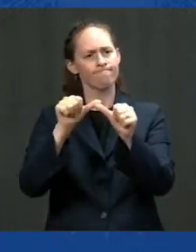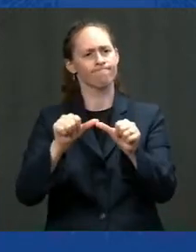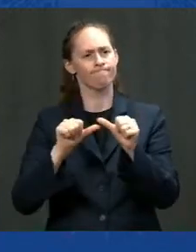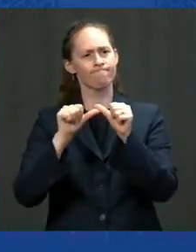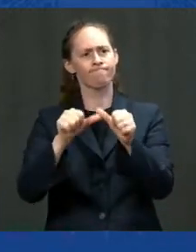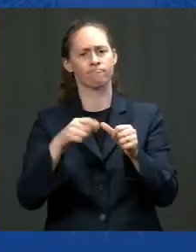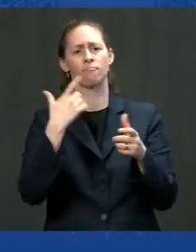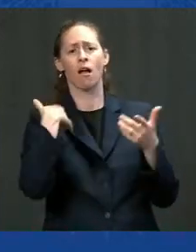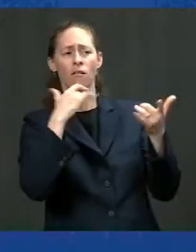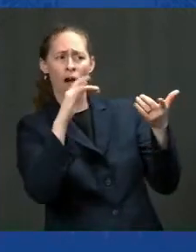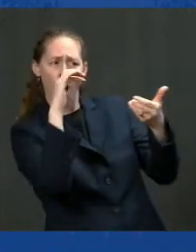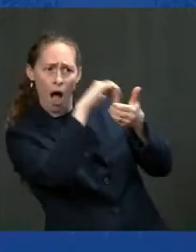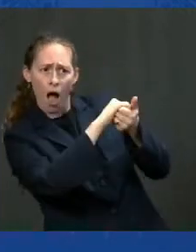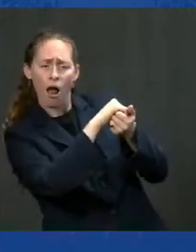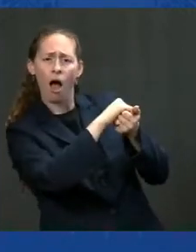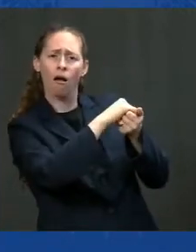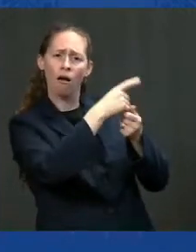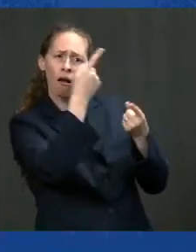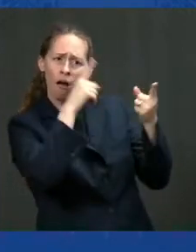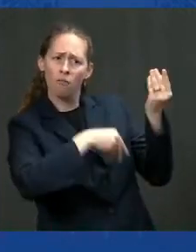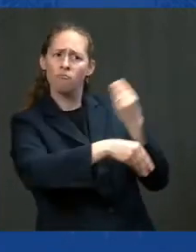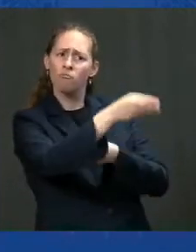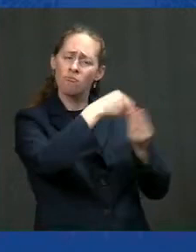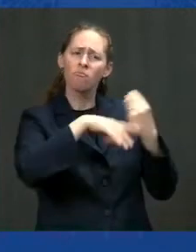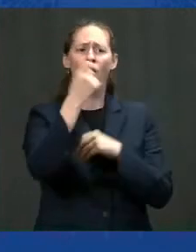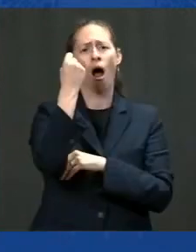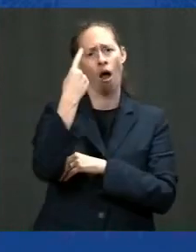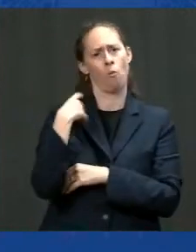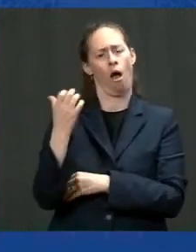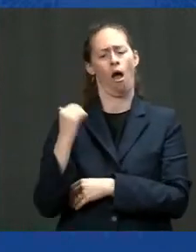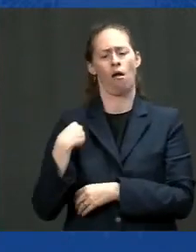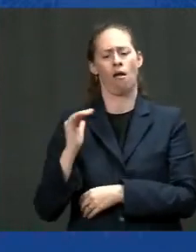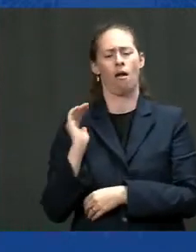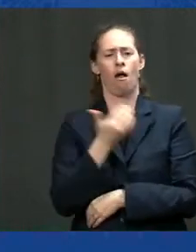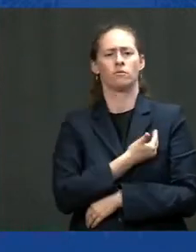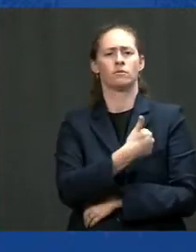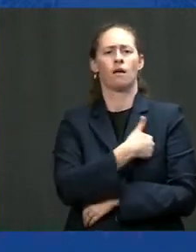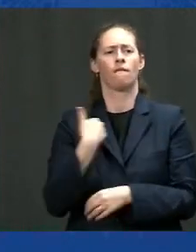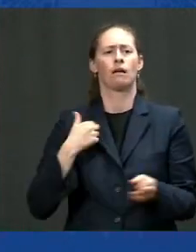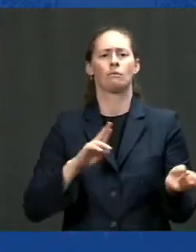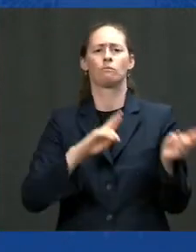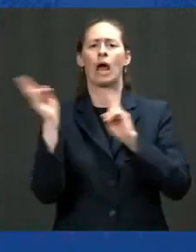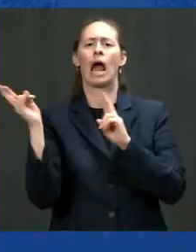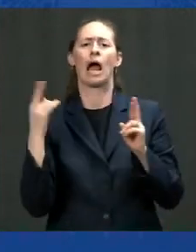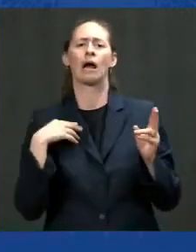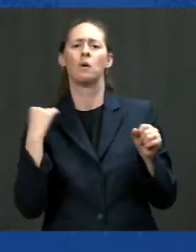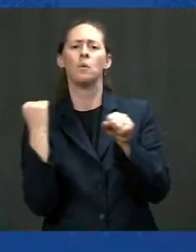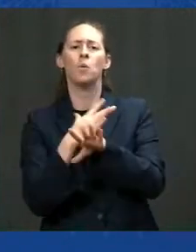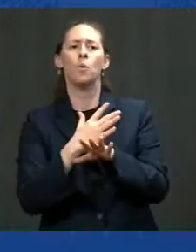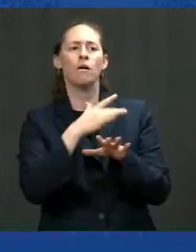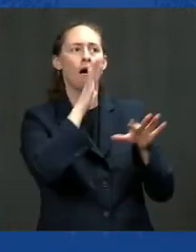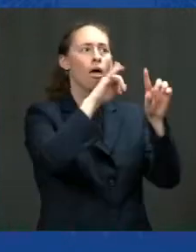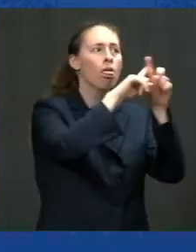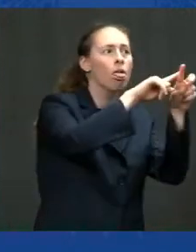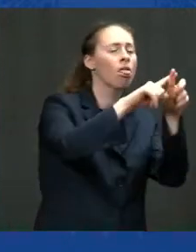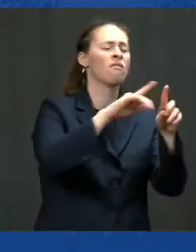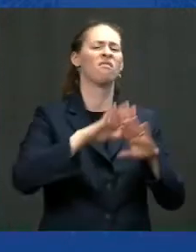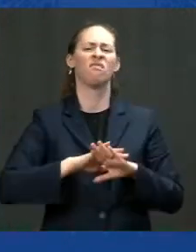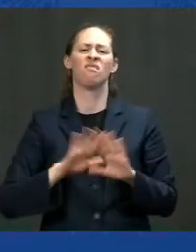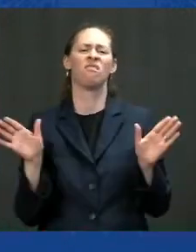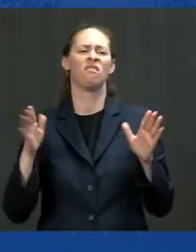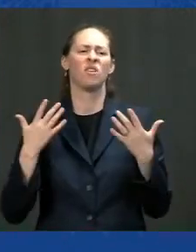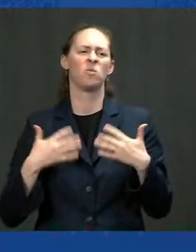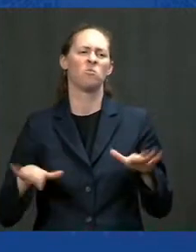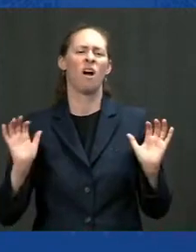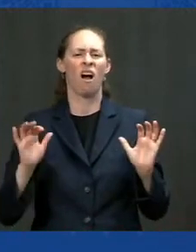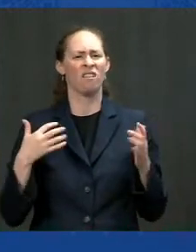so that we're never again at the mercy of countries for critical goods ever again, ever. You know exactly what I'm talking about. Right